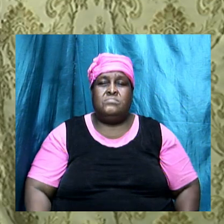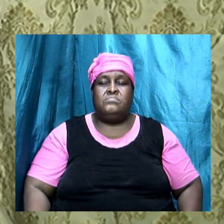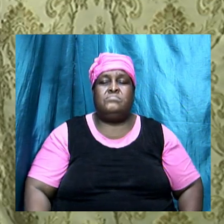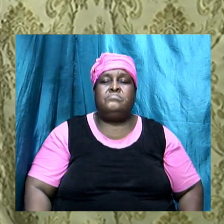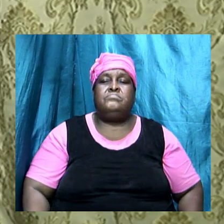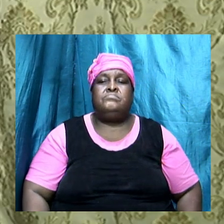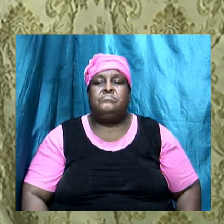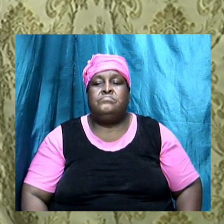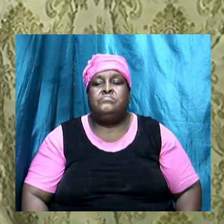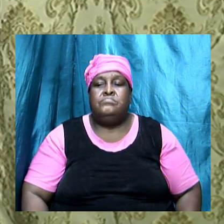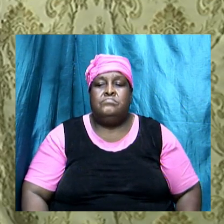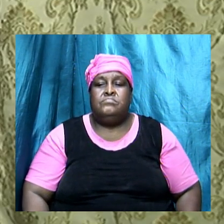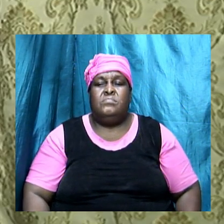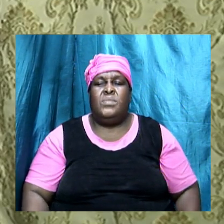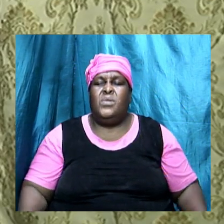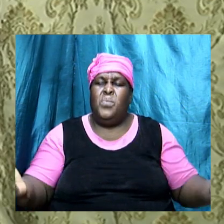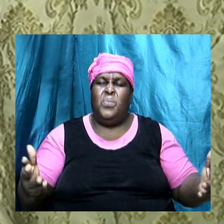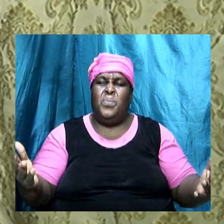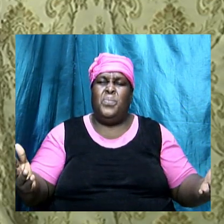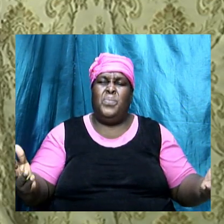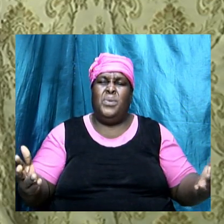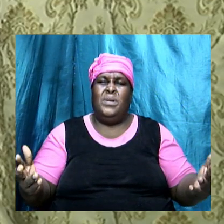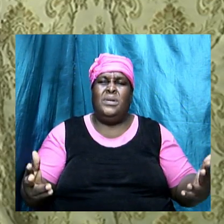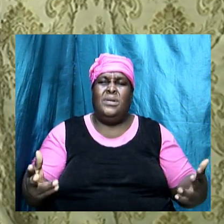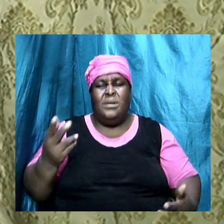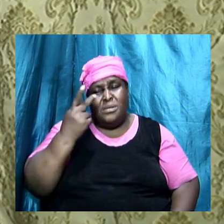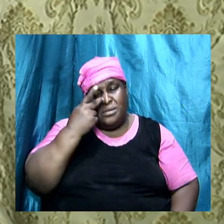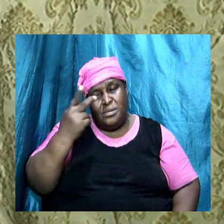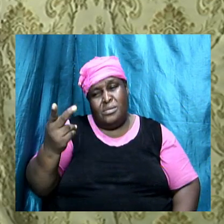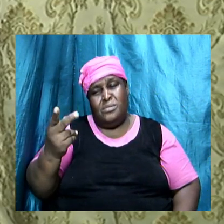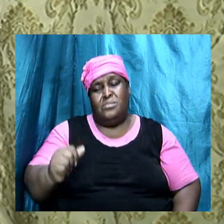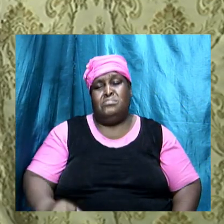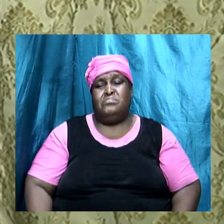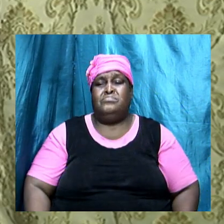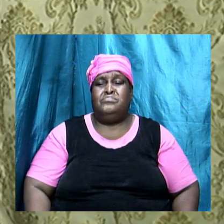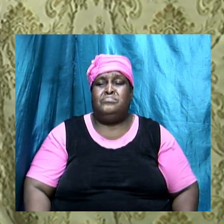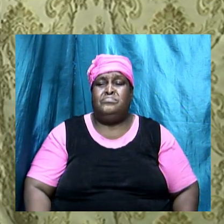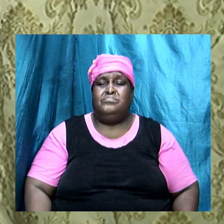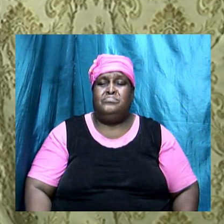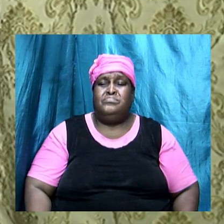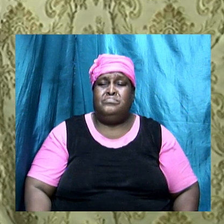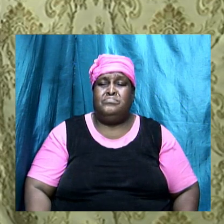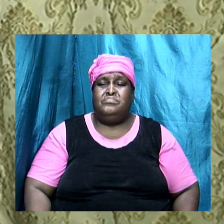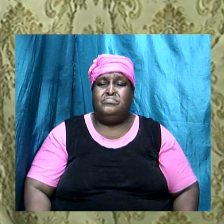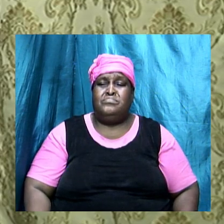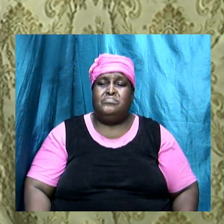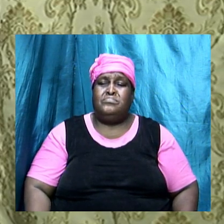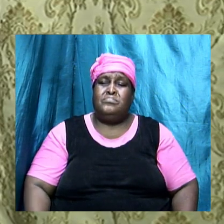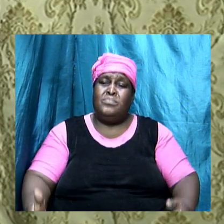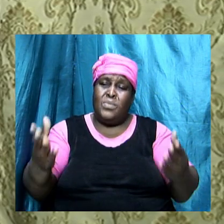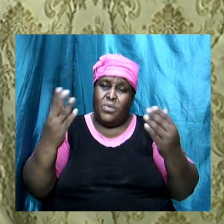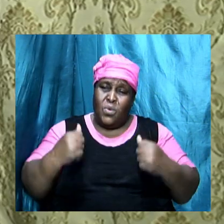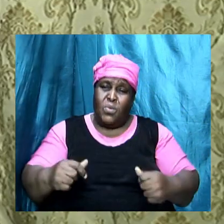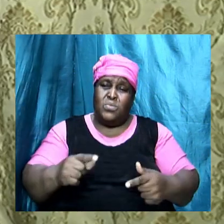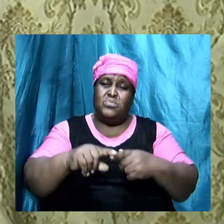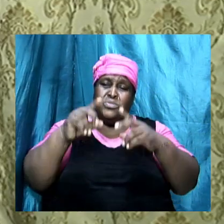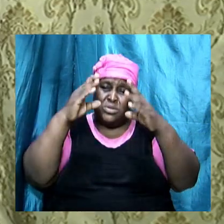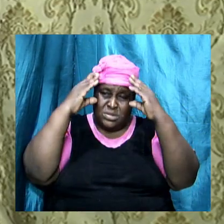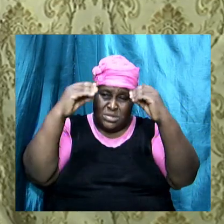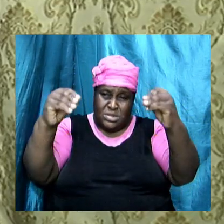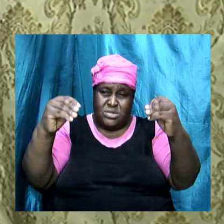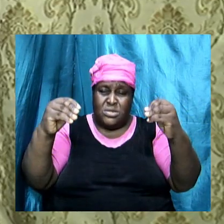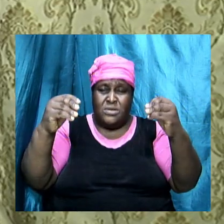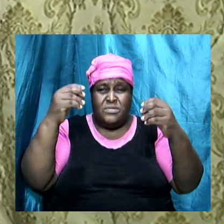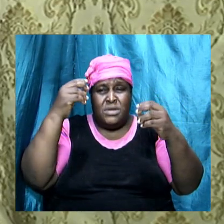So what exactly should we look for? We mentioned it last week. We said that we should, when it comes to the teachings of